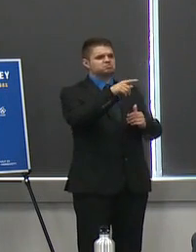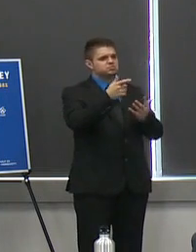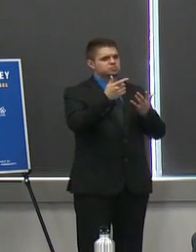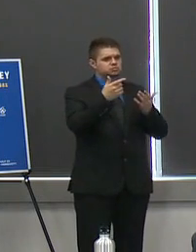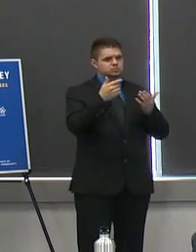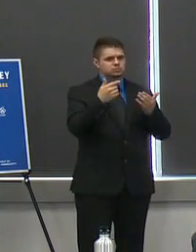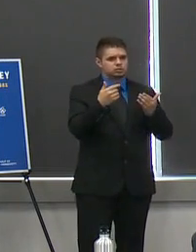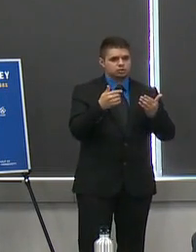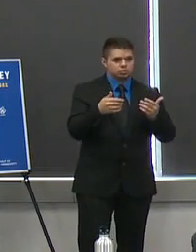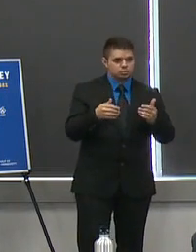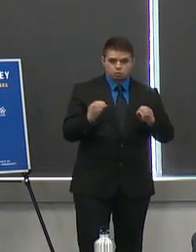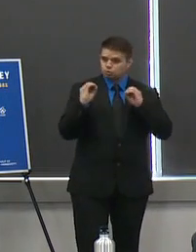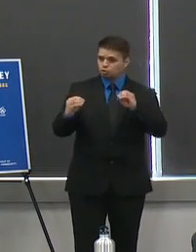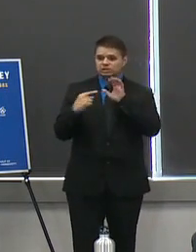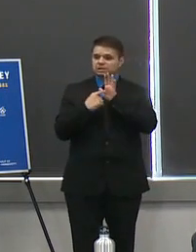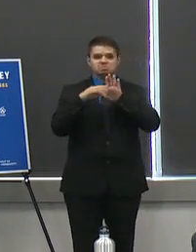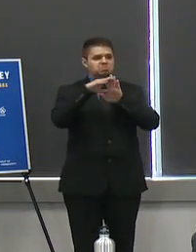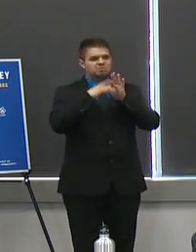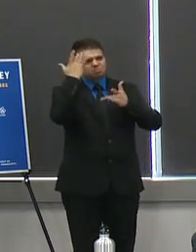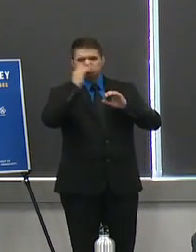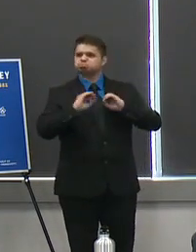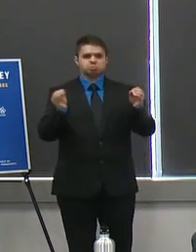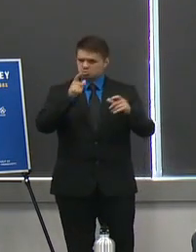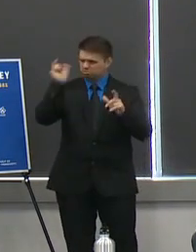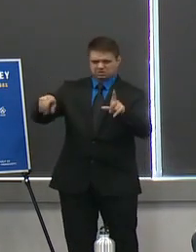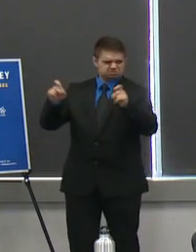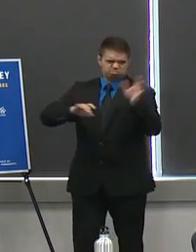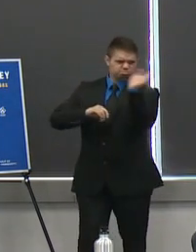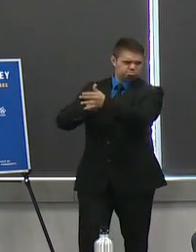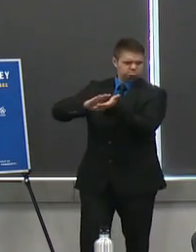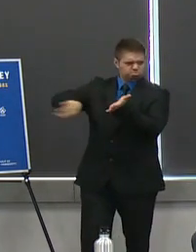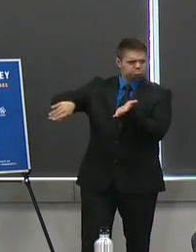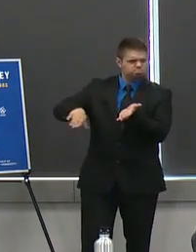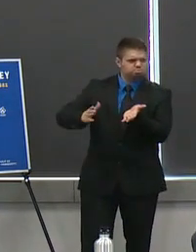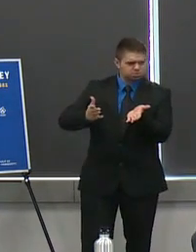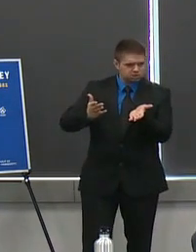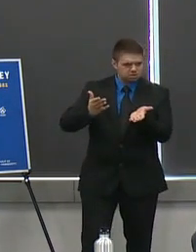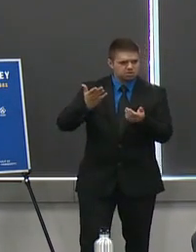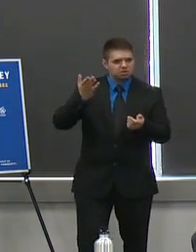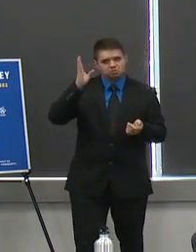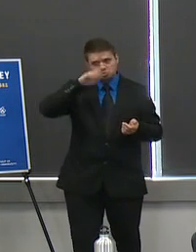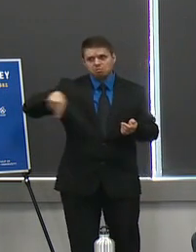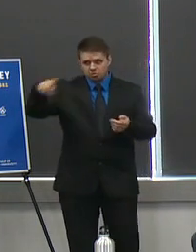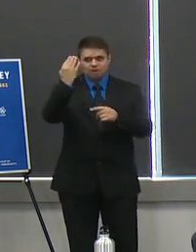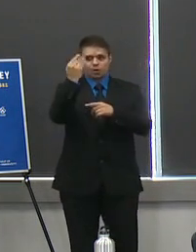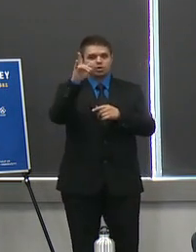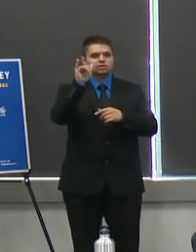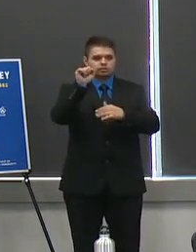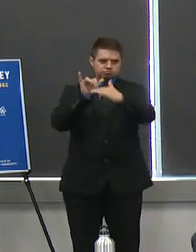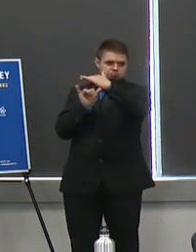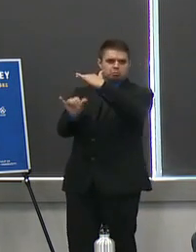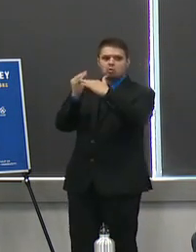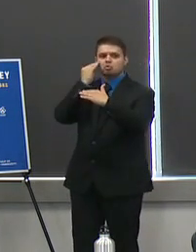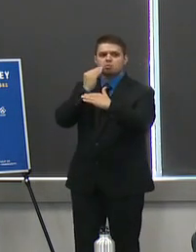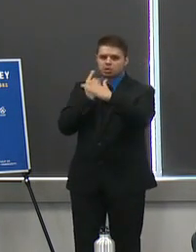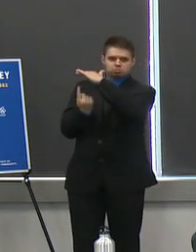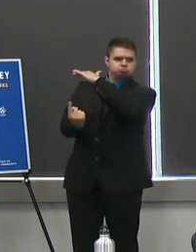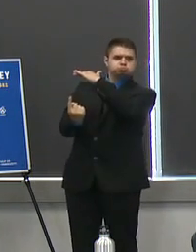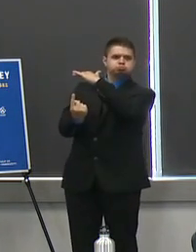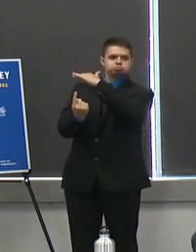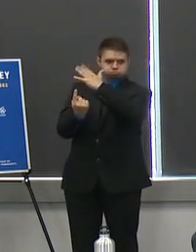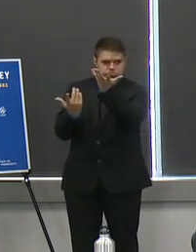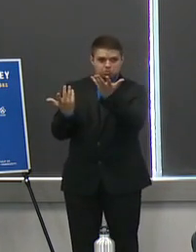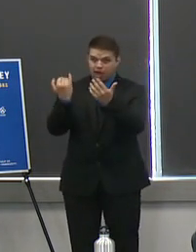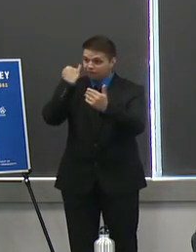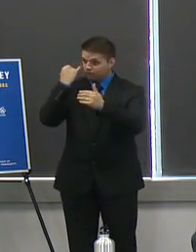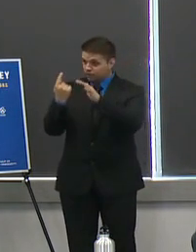um because we know that it takes up to 14 days for the virus to um to start showing symptoms